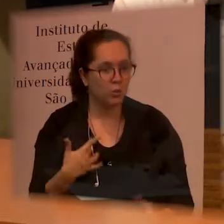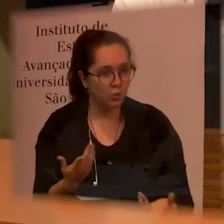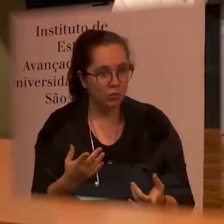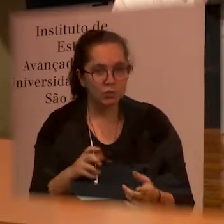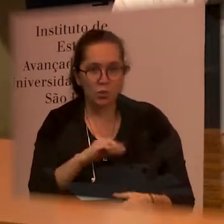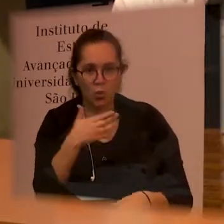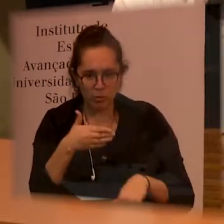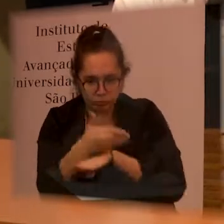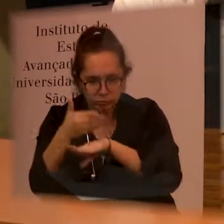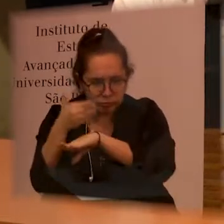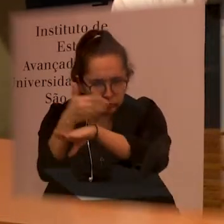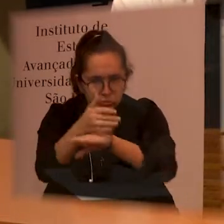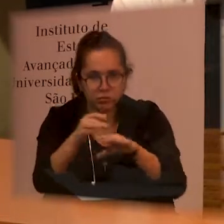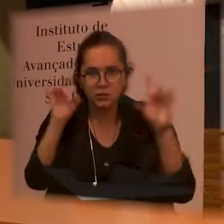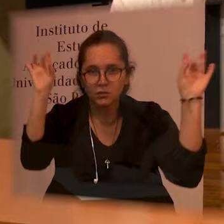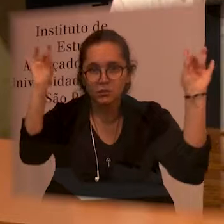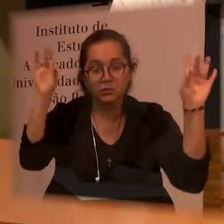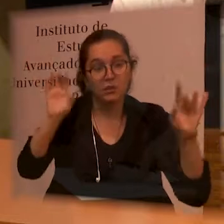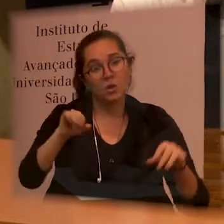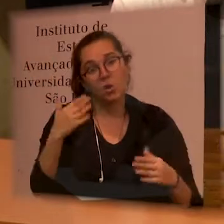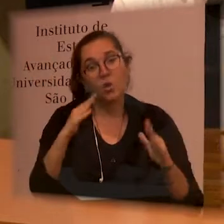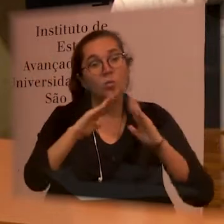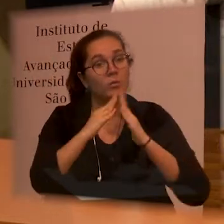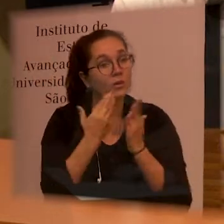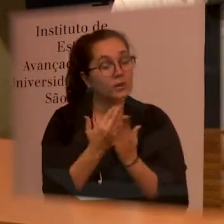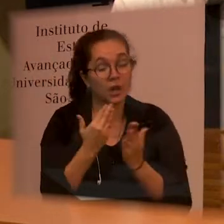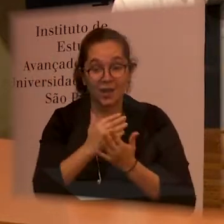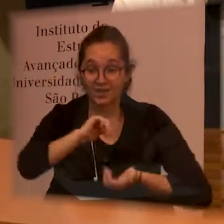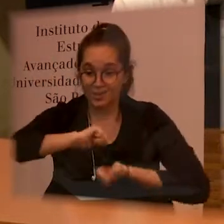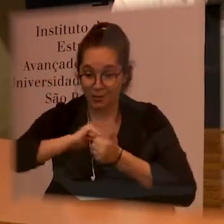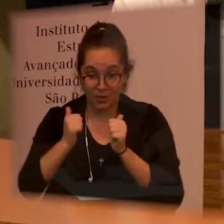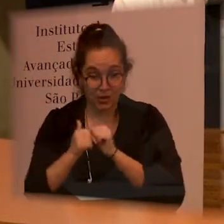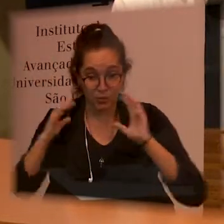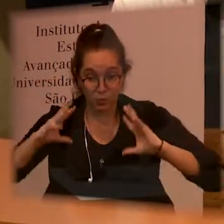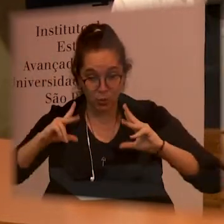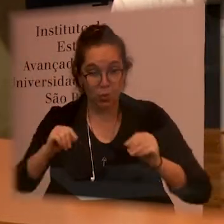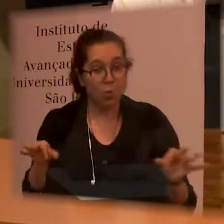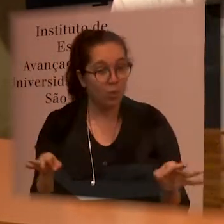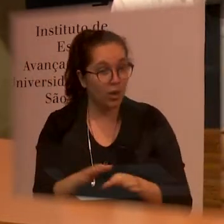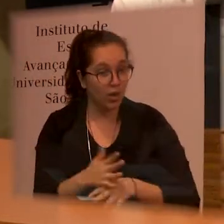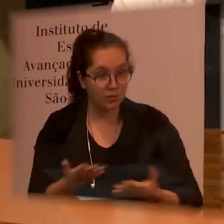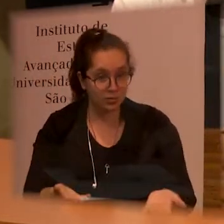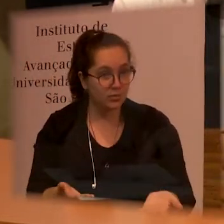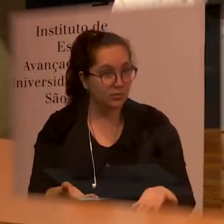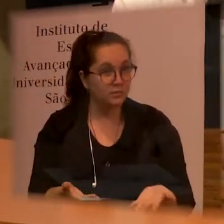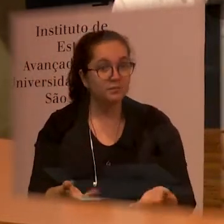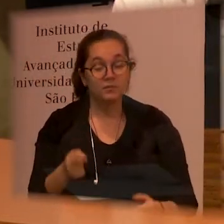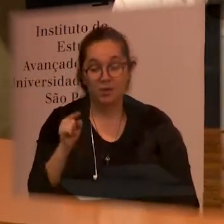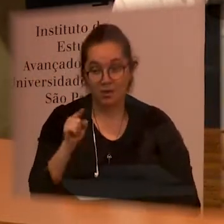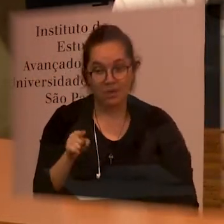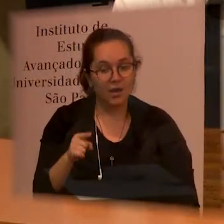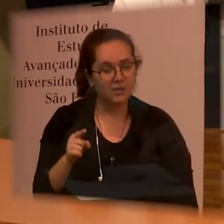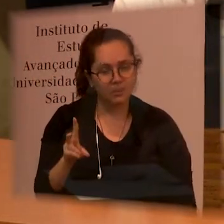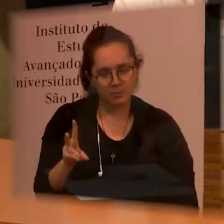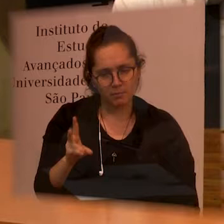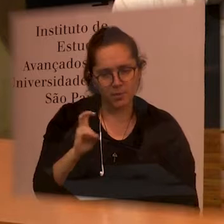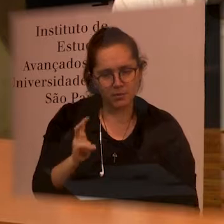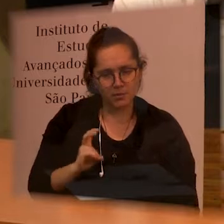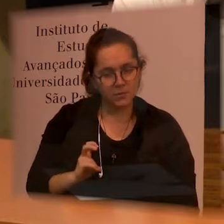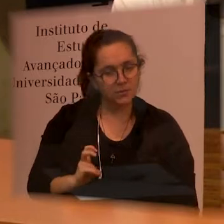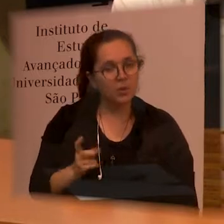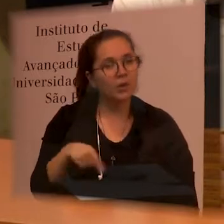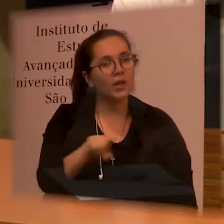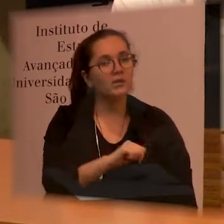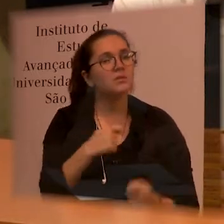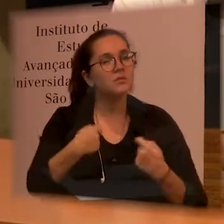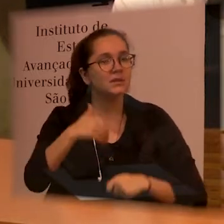issues like a fully adapted school or access to culture and that's the perception that we